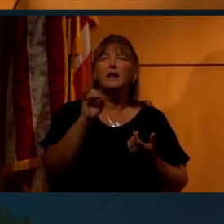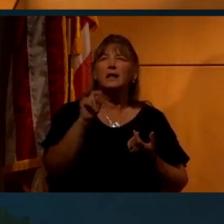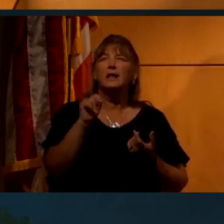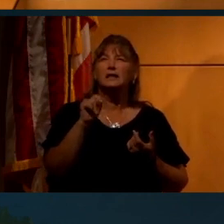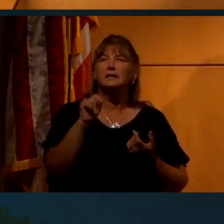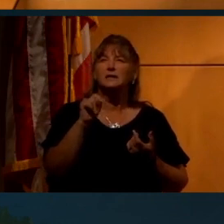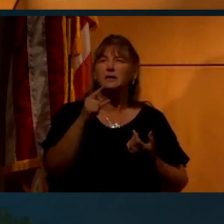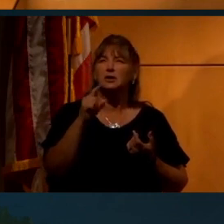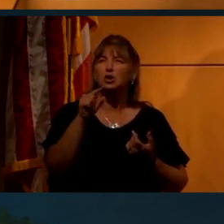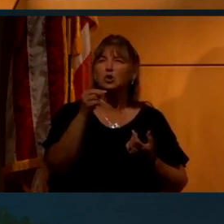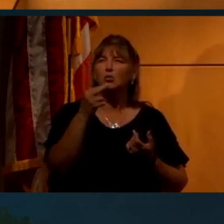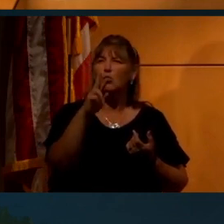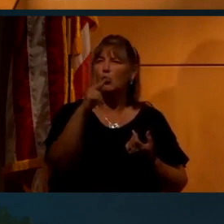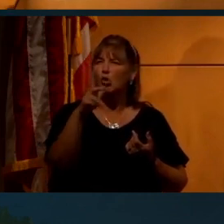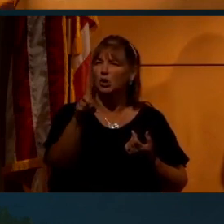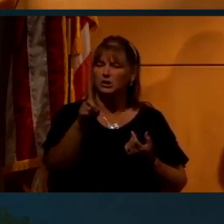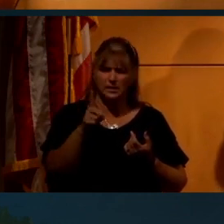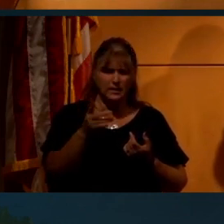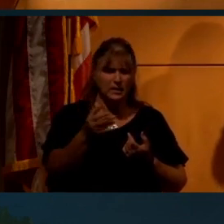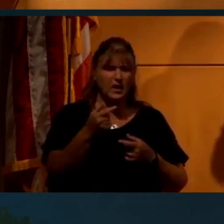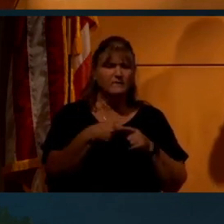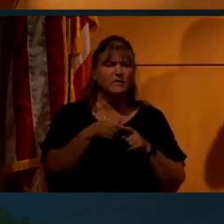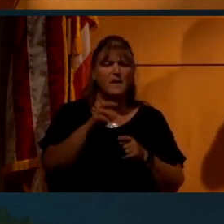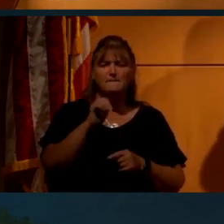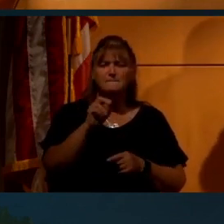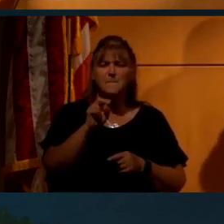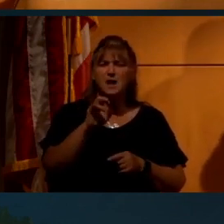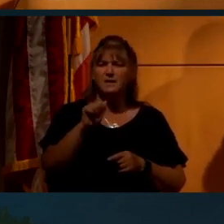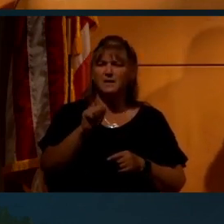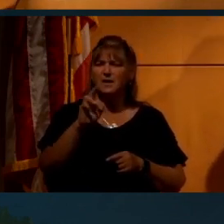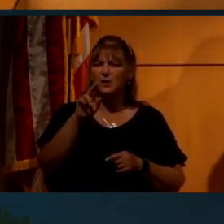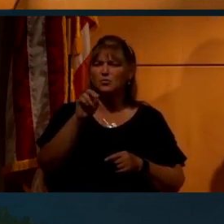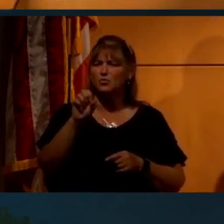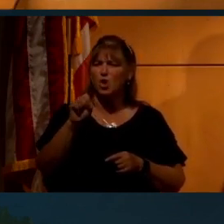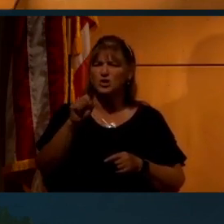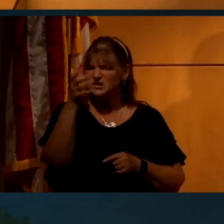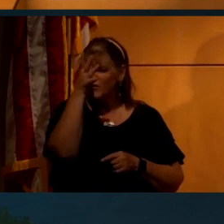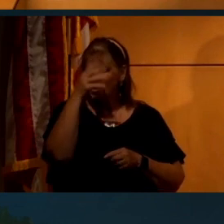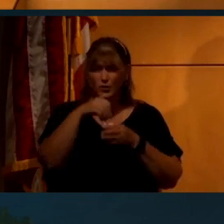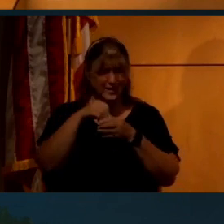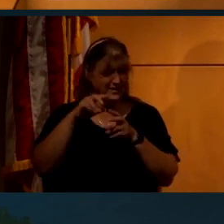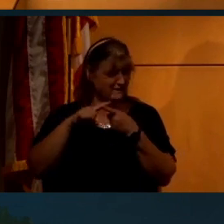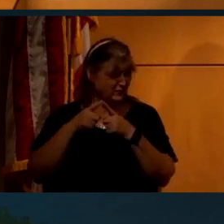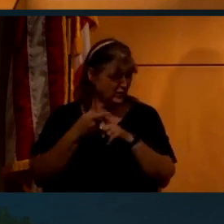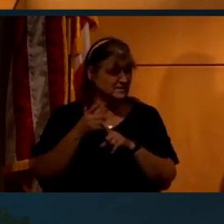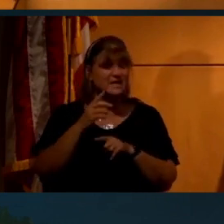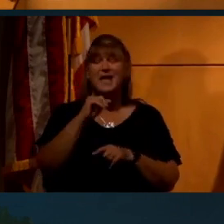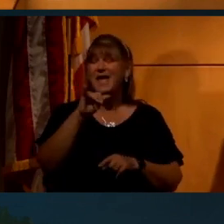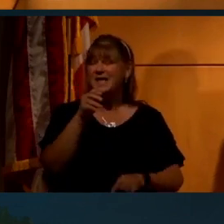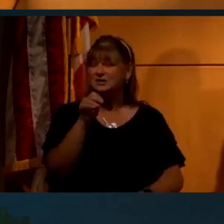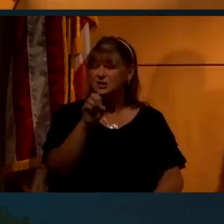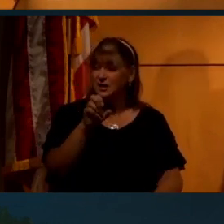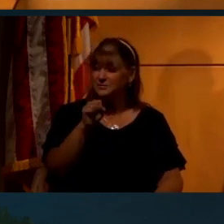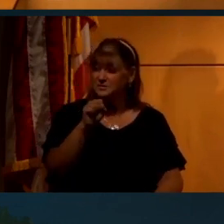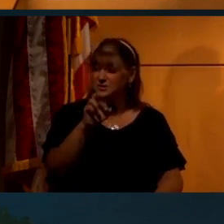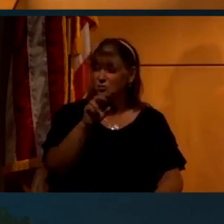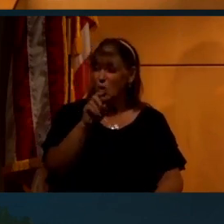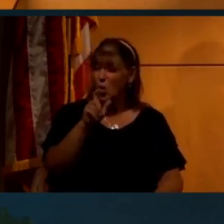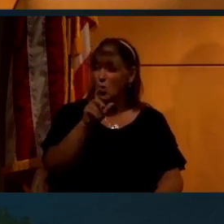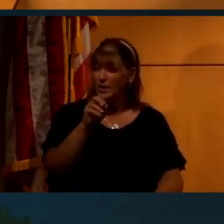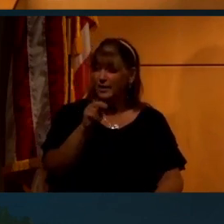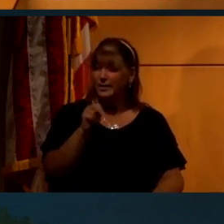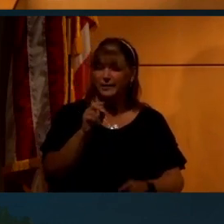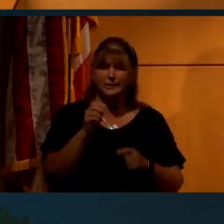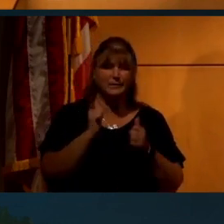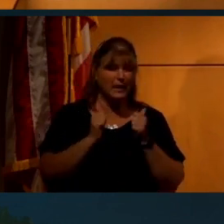Gould was Monica and Ross's father in Friends. And James Brolin, who's a terrific